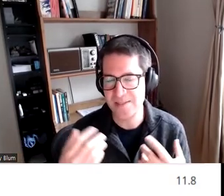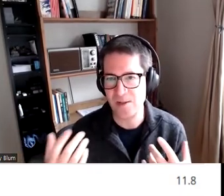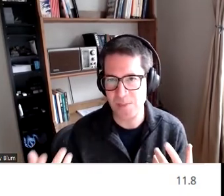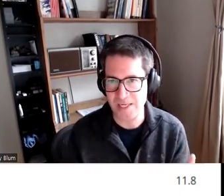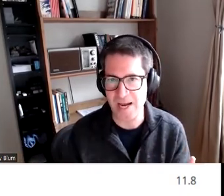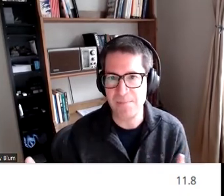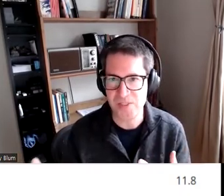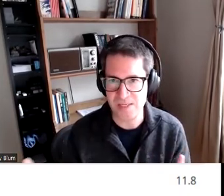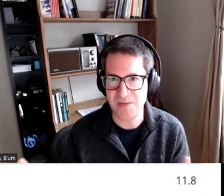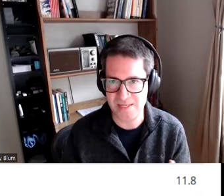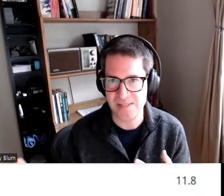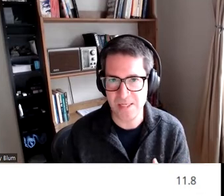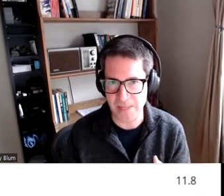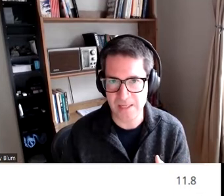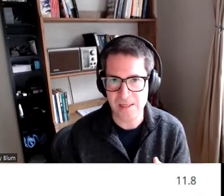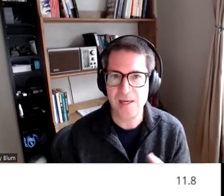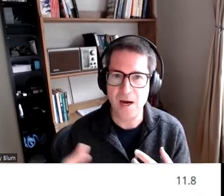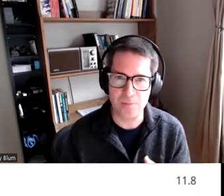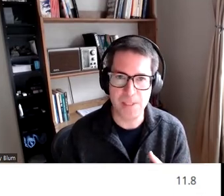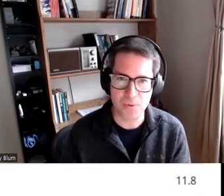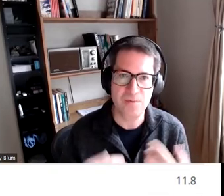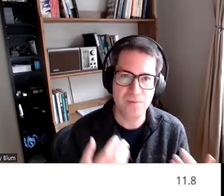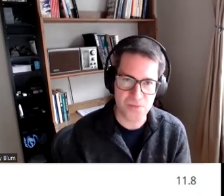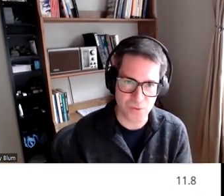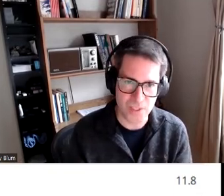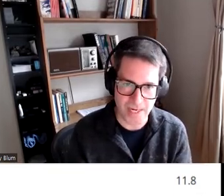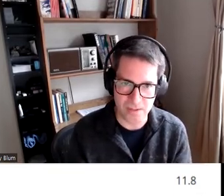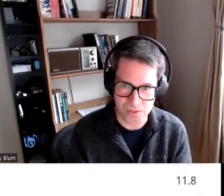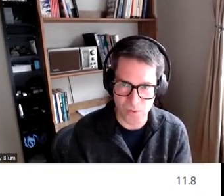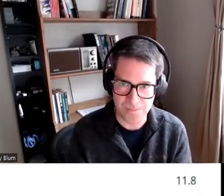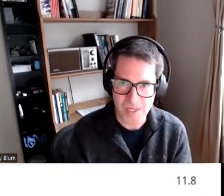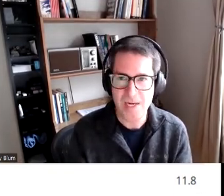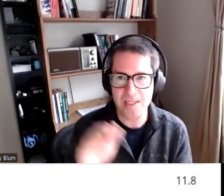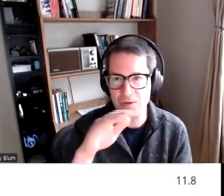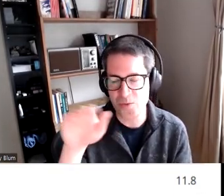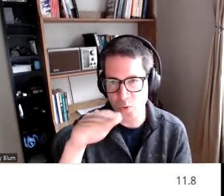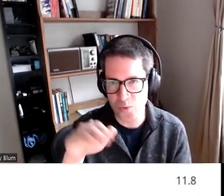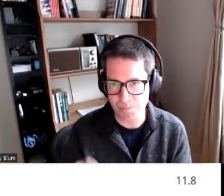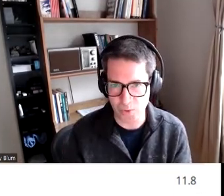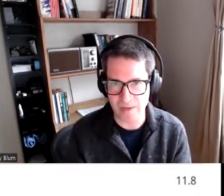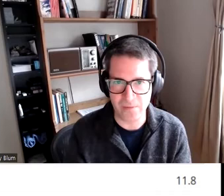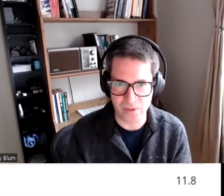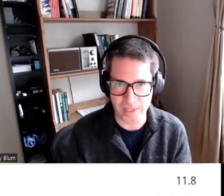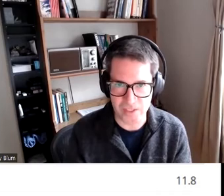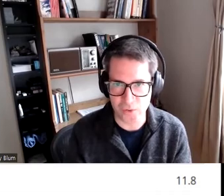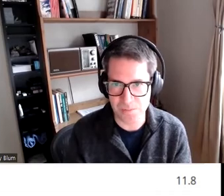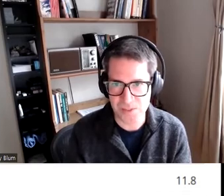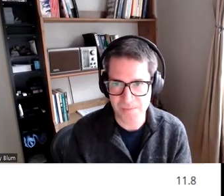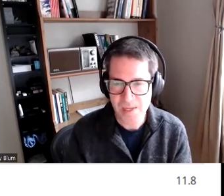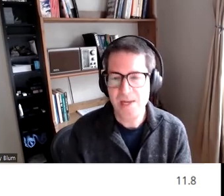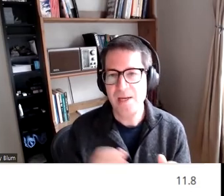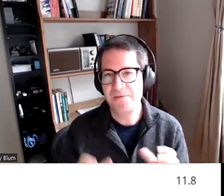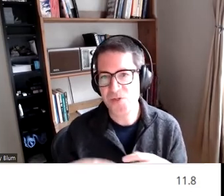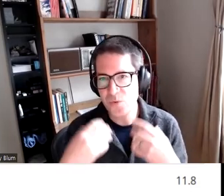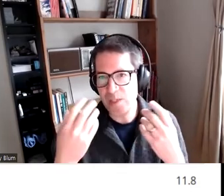saying telling me that nine percent of cases in quebec are in people from zero to nine years old and then there's rows below that for other age groups